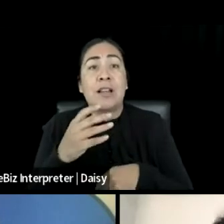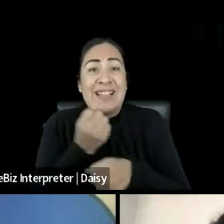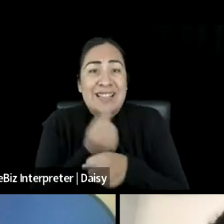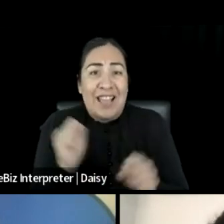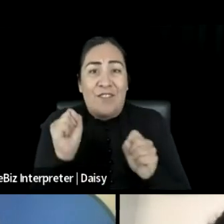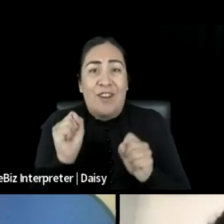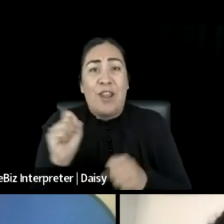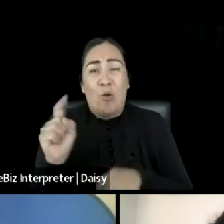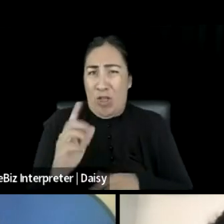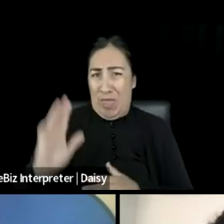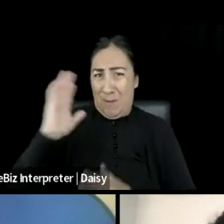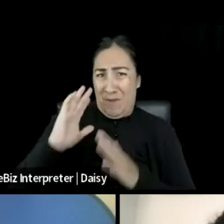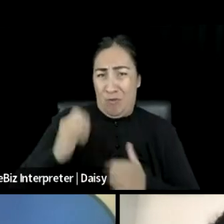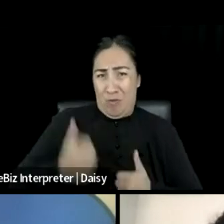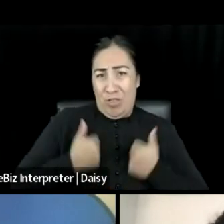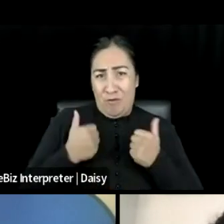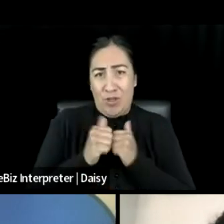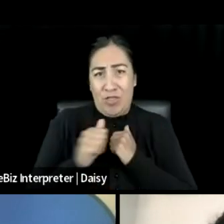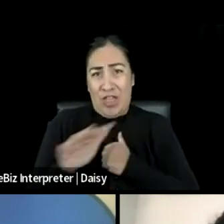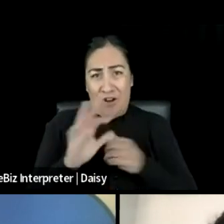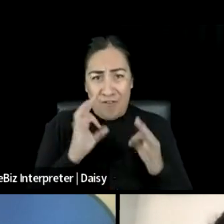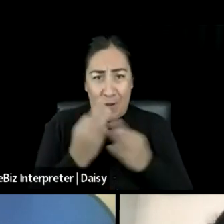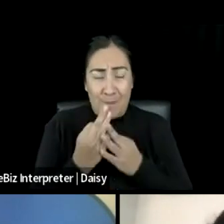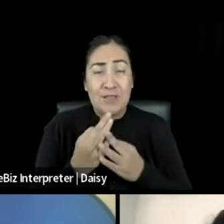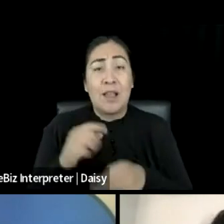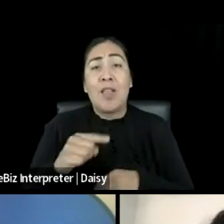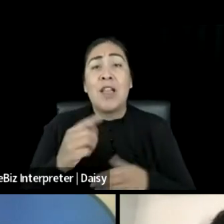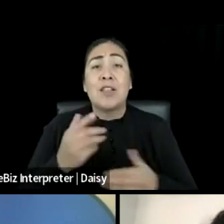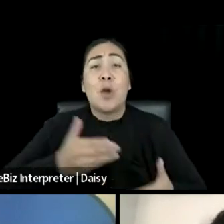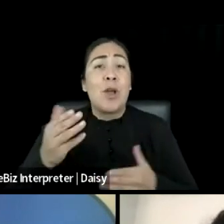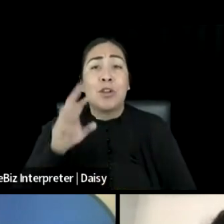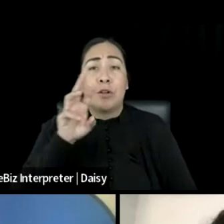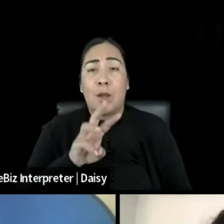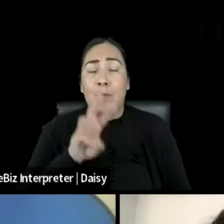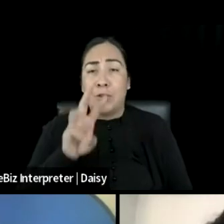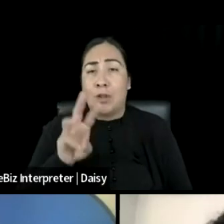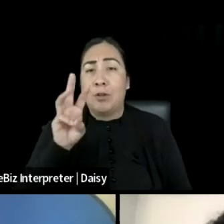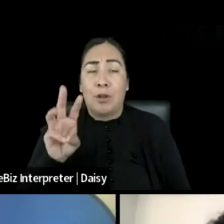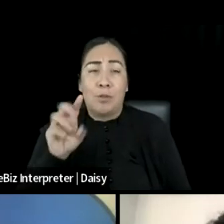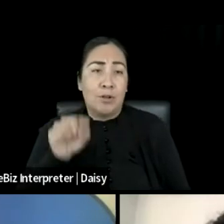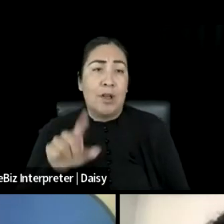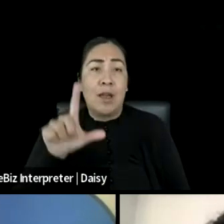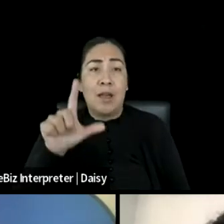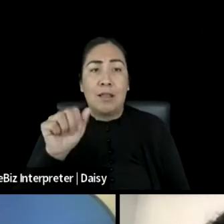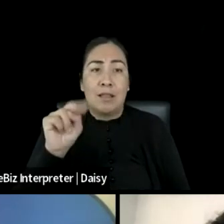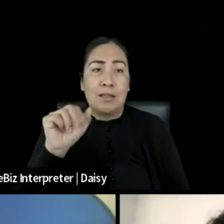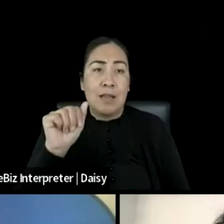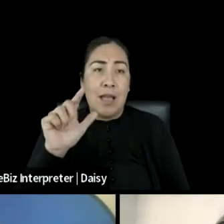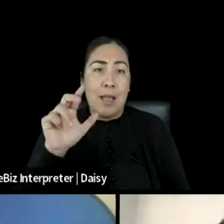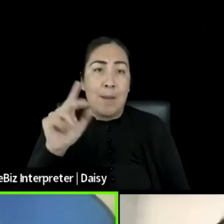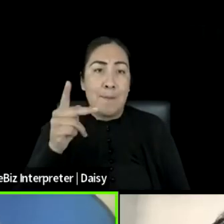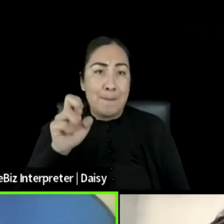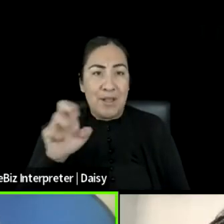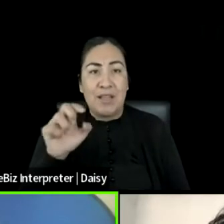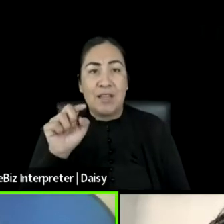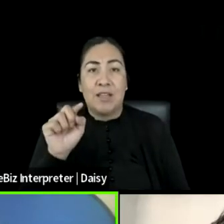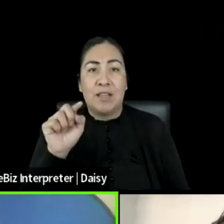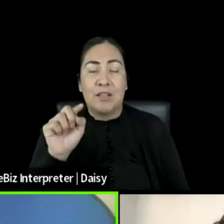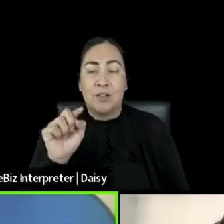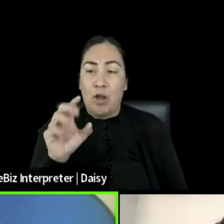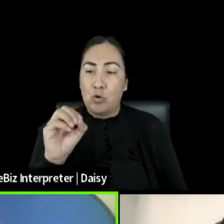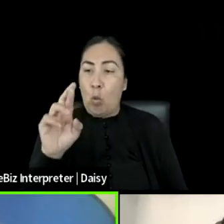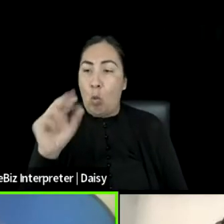information was provided in part by www.lenape-nation.org. Thank you. Thank you so much,